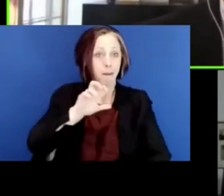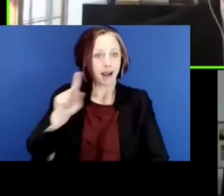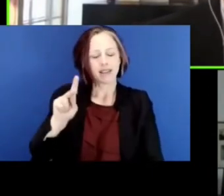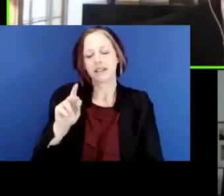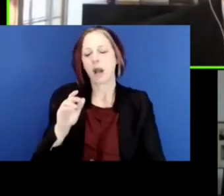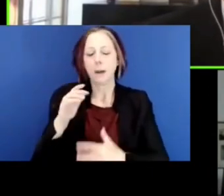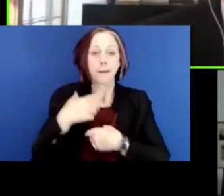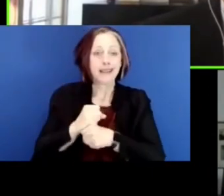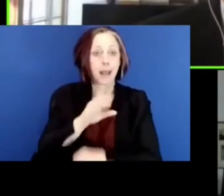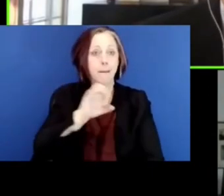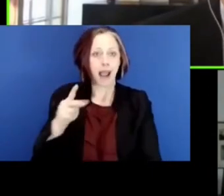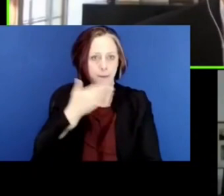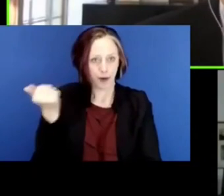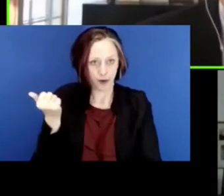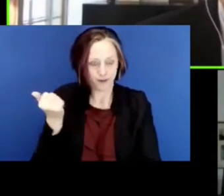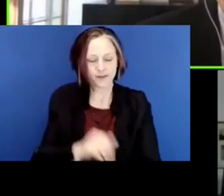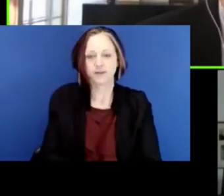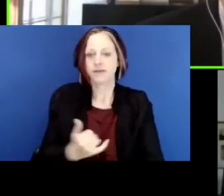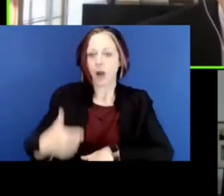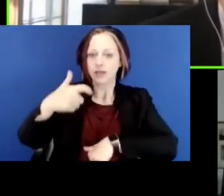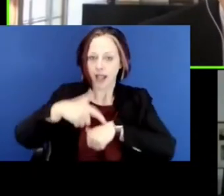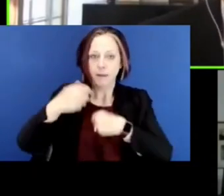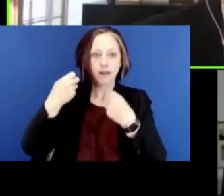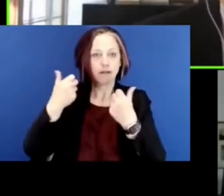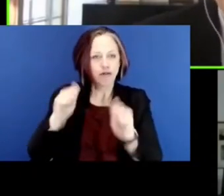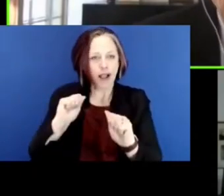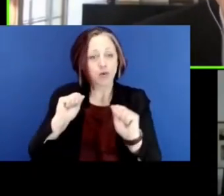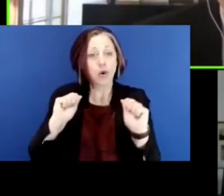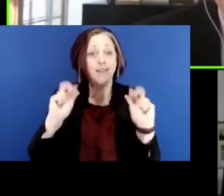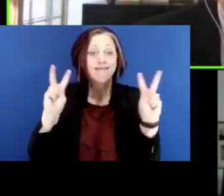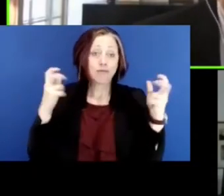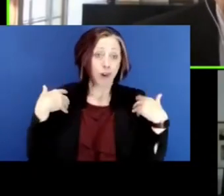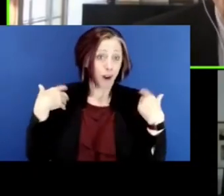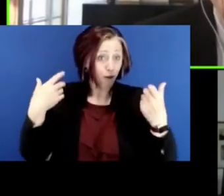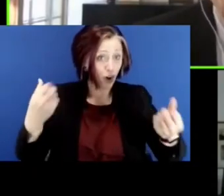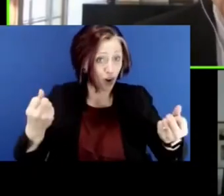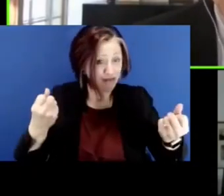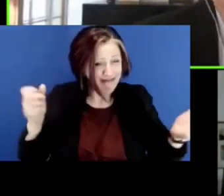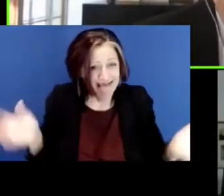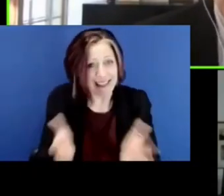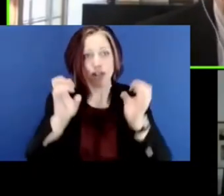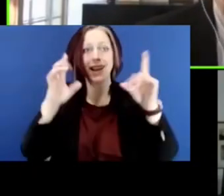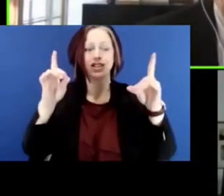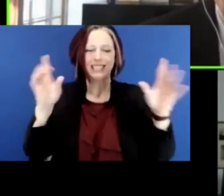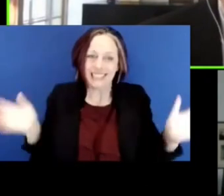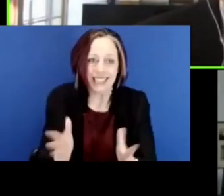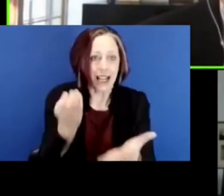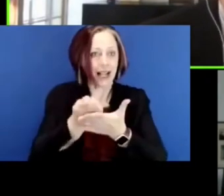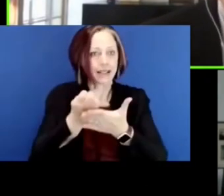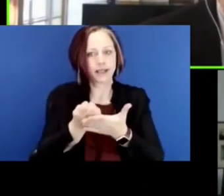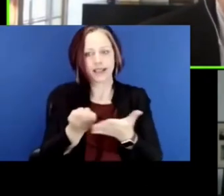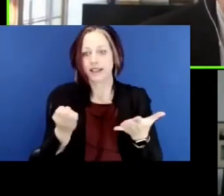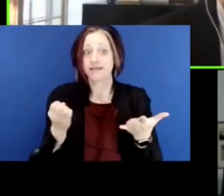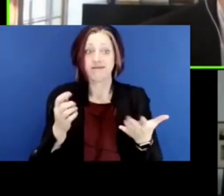in fact, there is this time of trying to recover education, the economy, just life